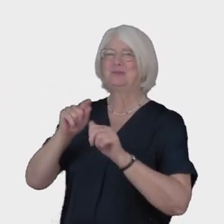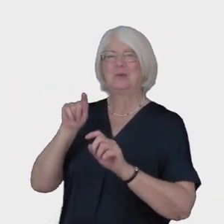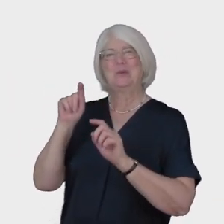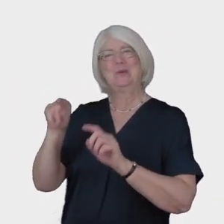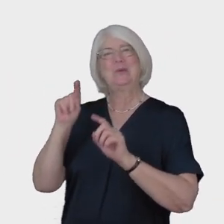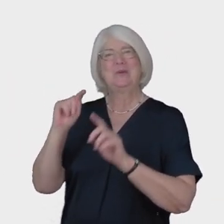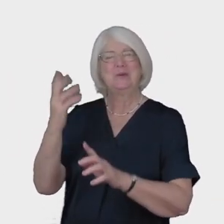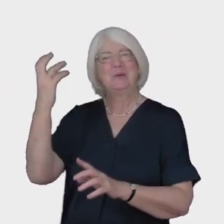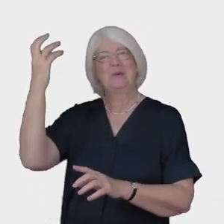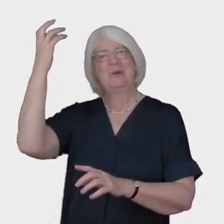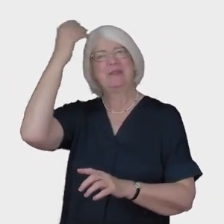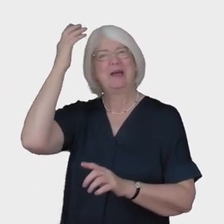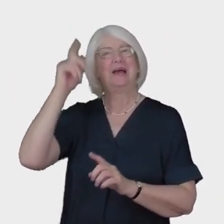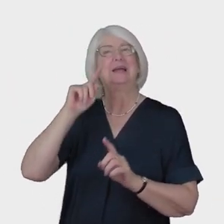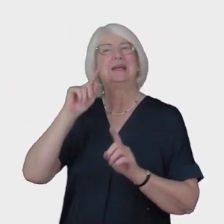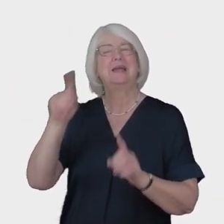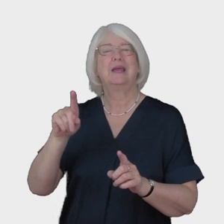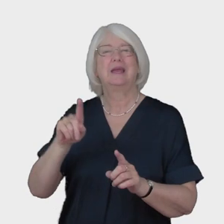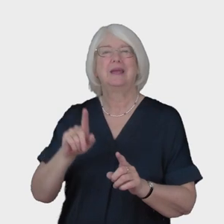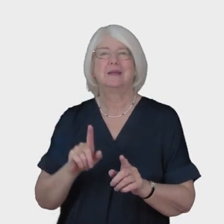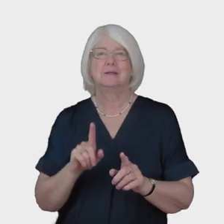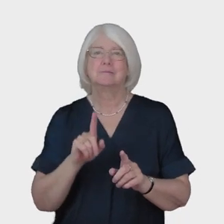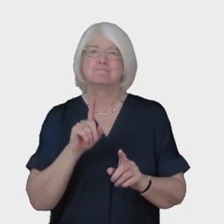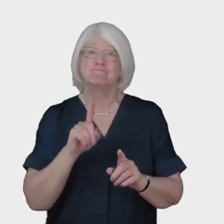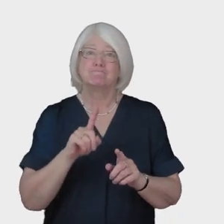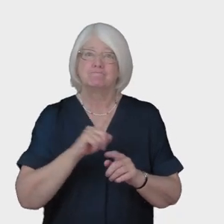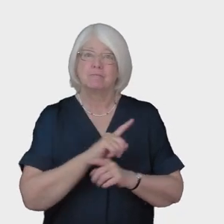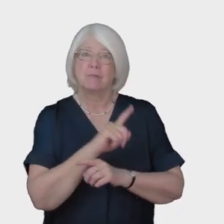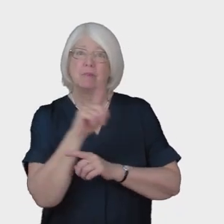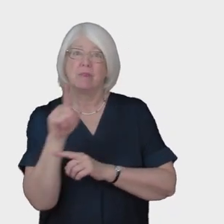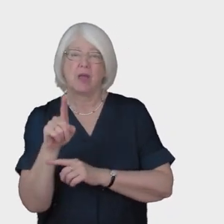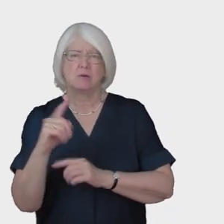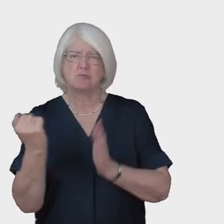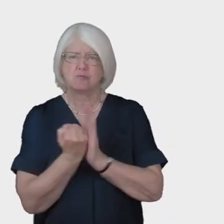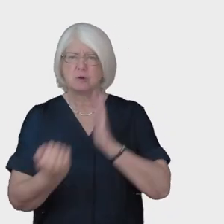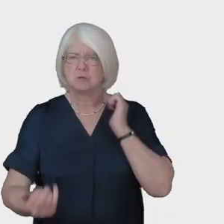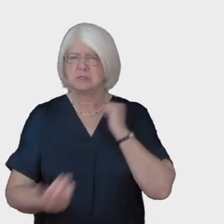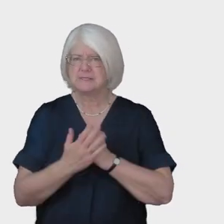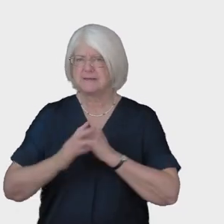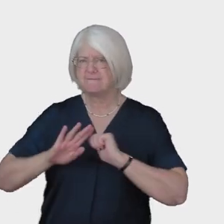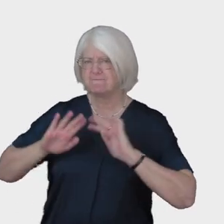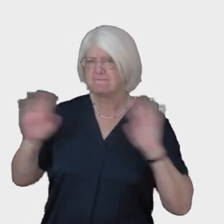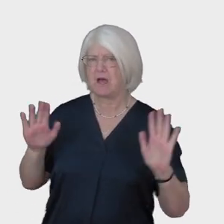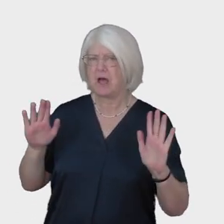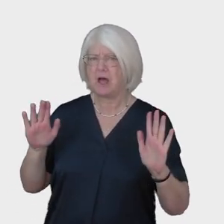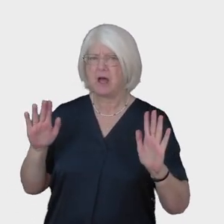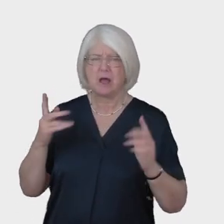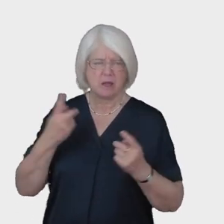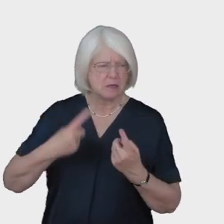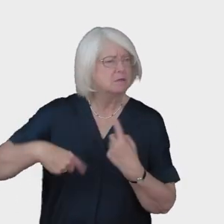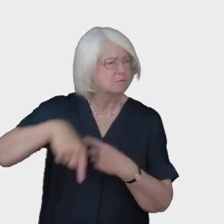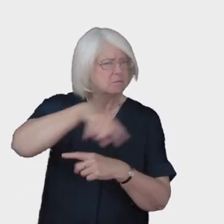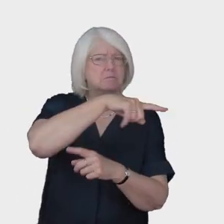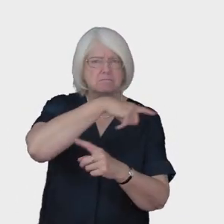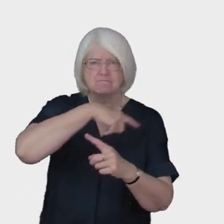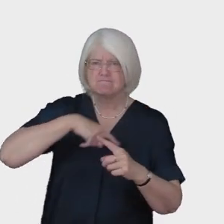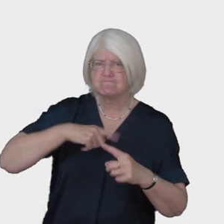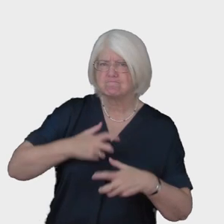open for us. gionen